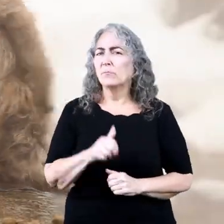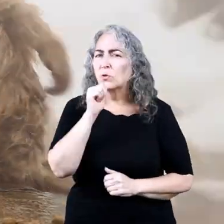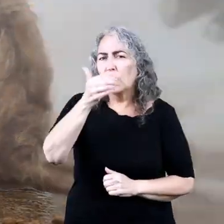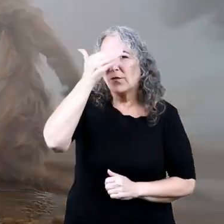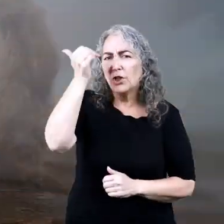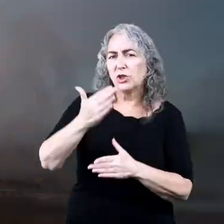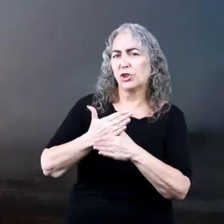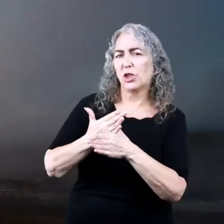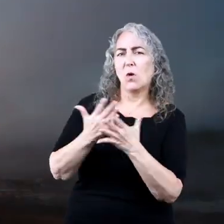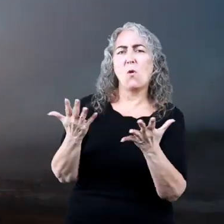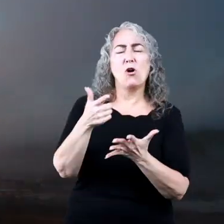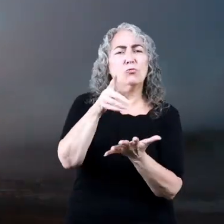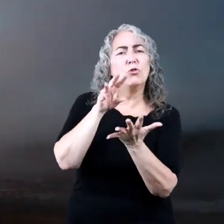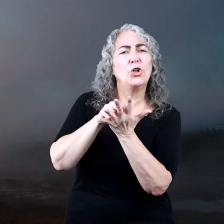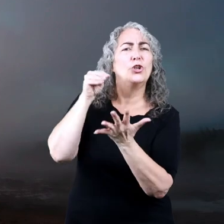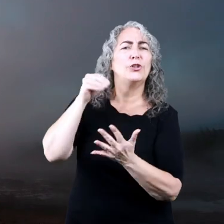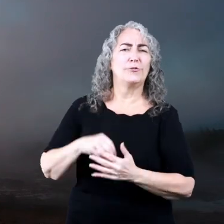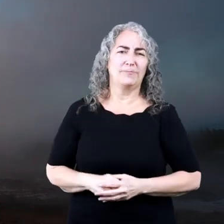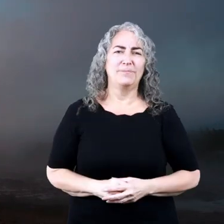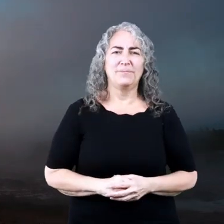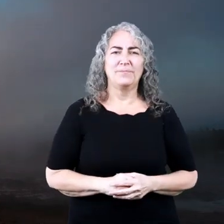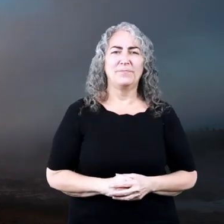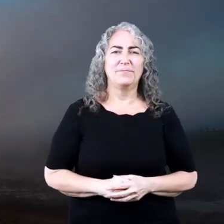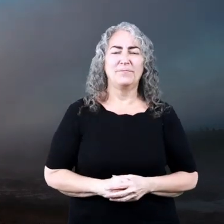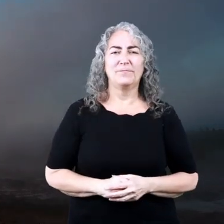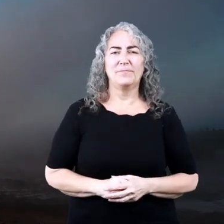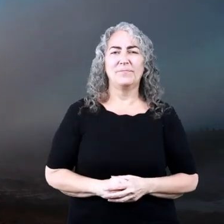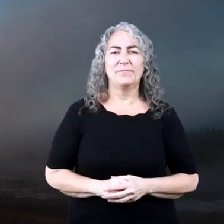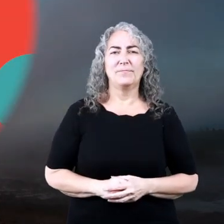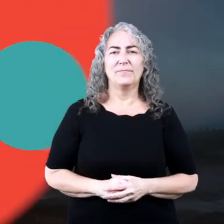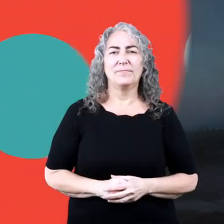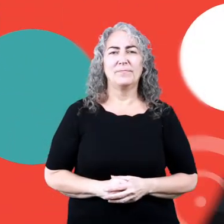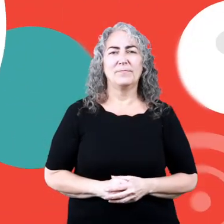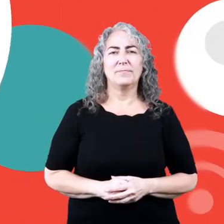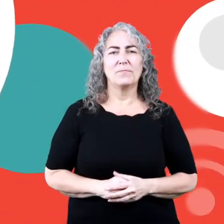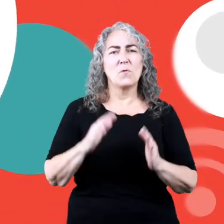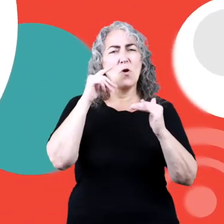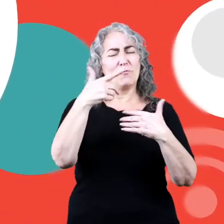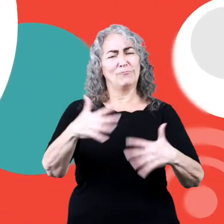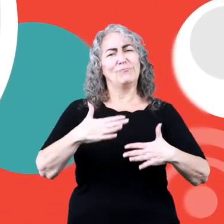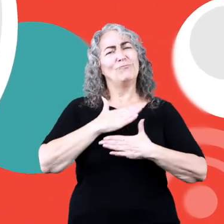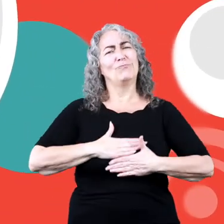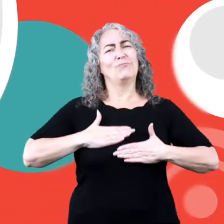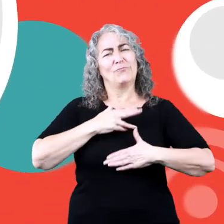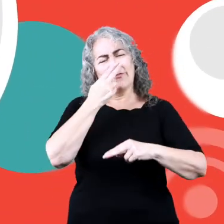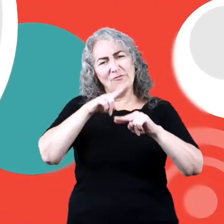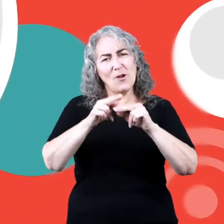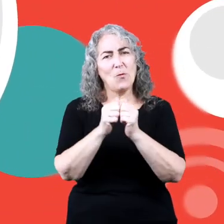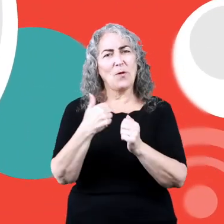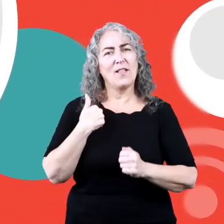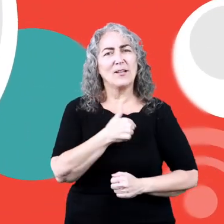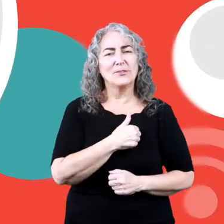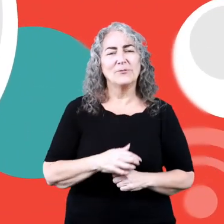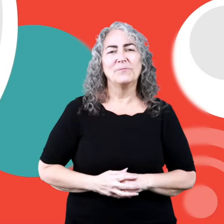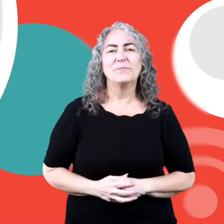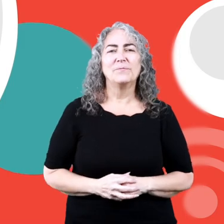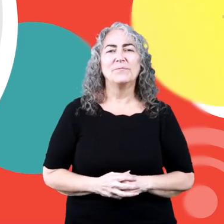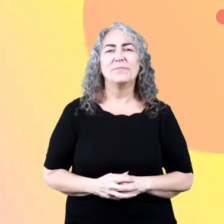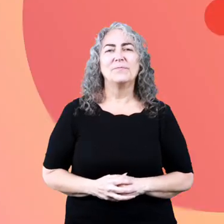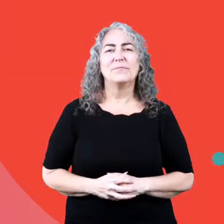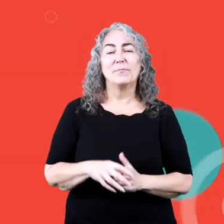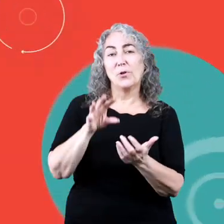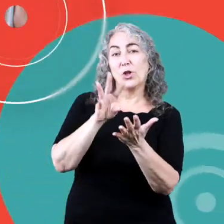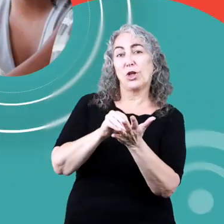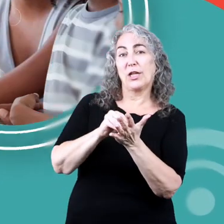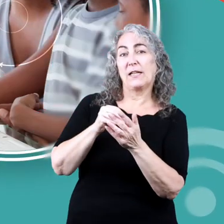And don't forget to share what you have learned. Hope you had fun learning with us. Visit